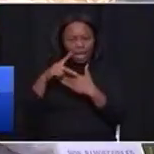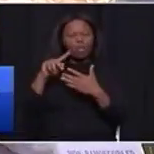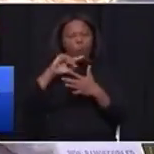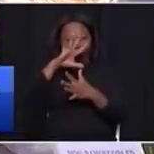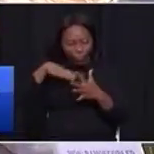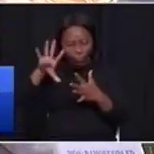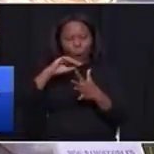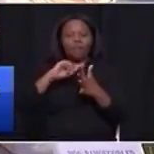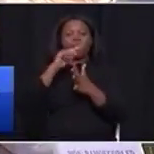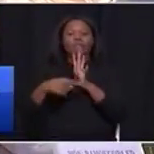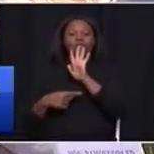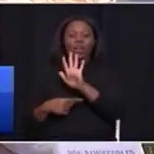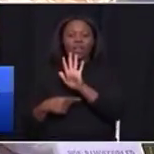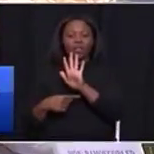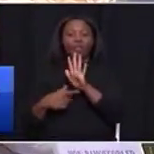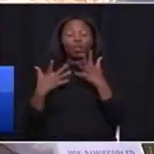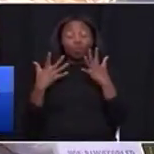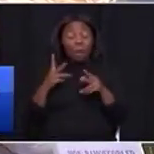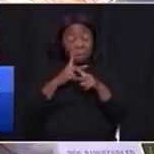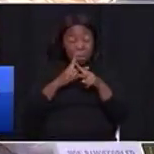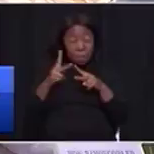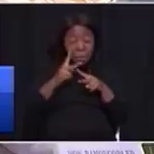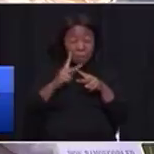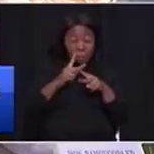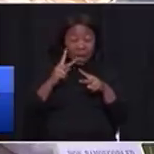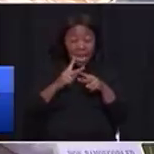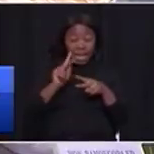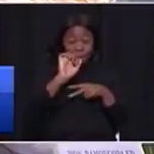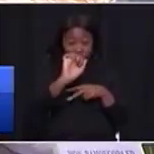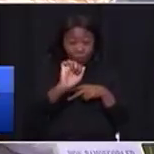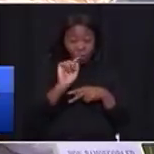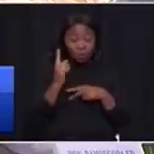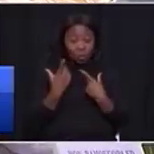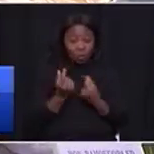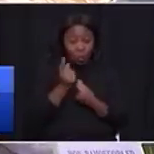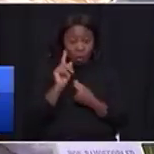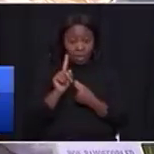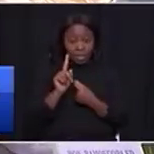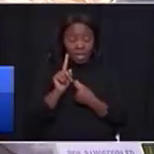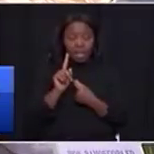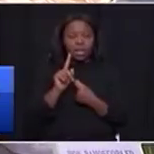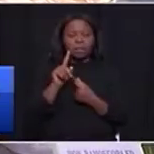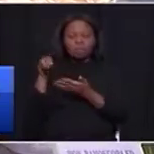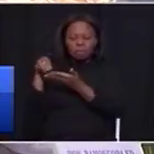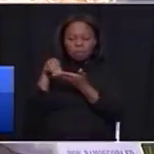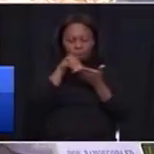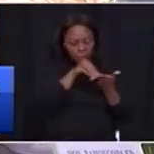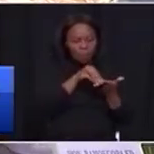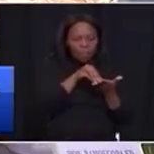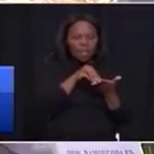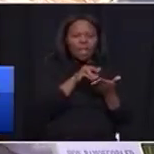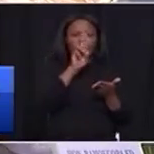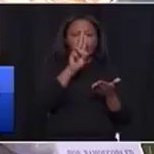So in your plan, our plan on bringing, completing these urban renewal